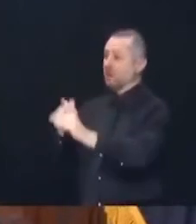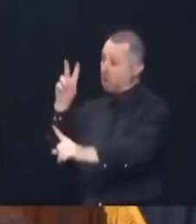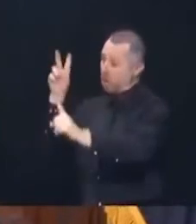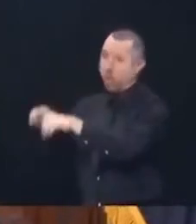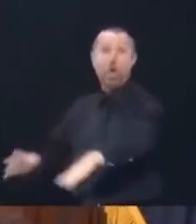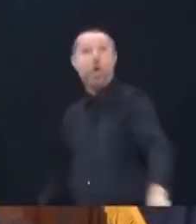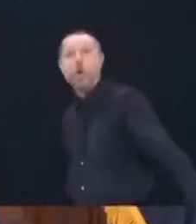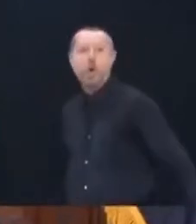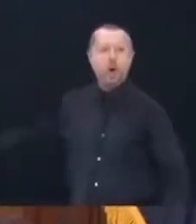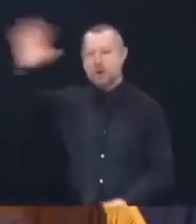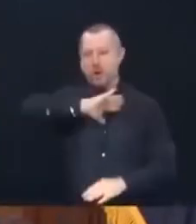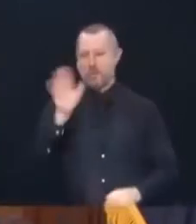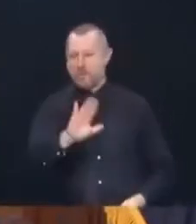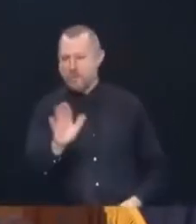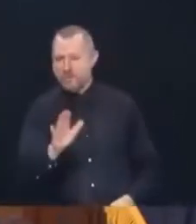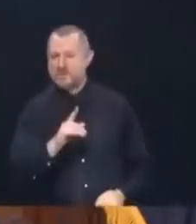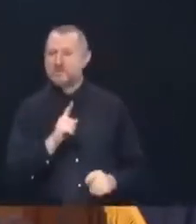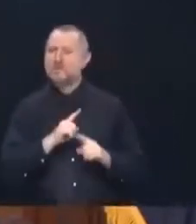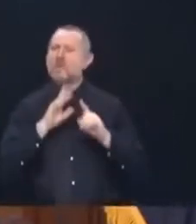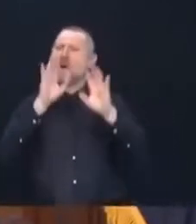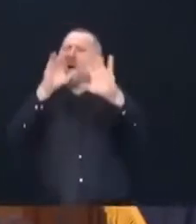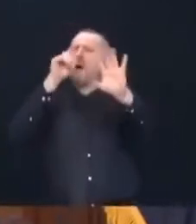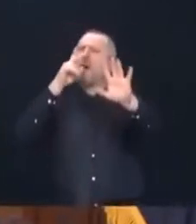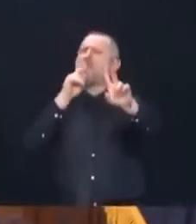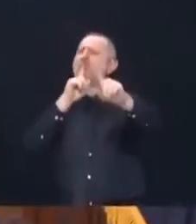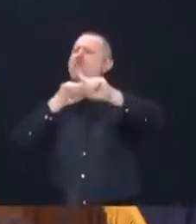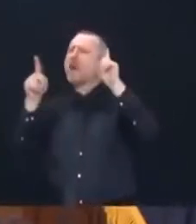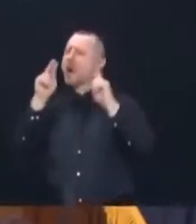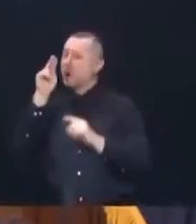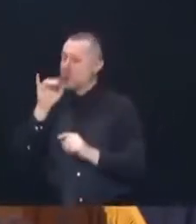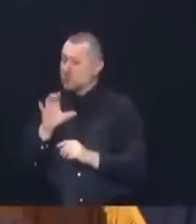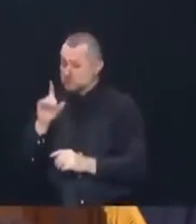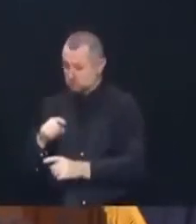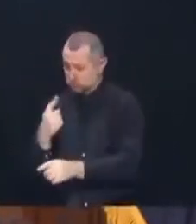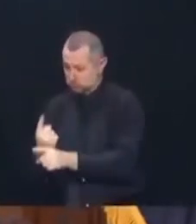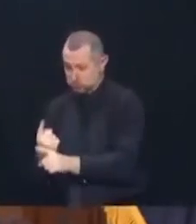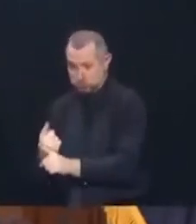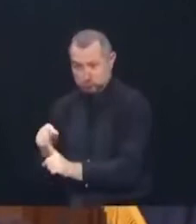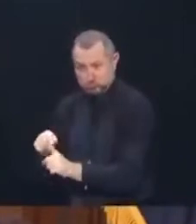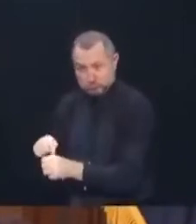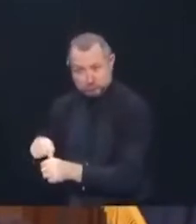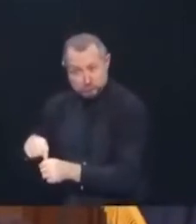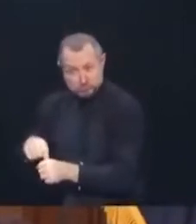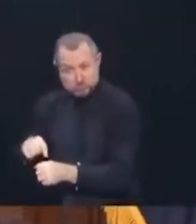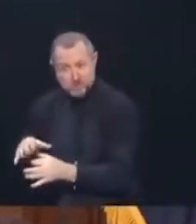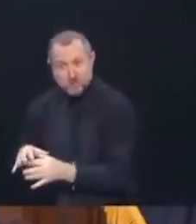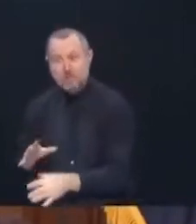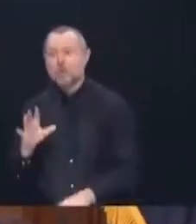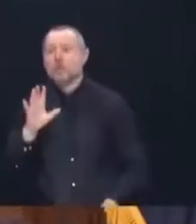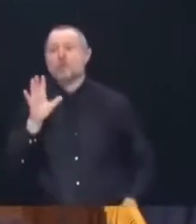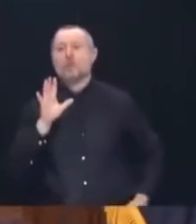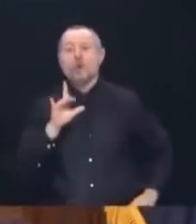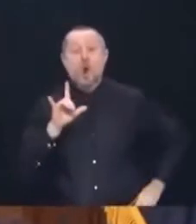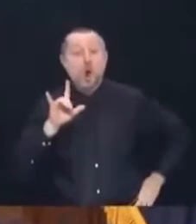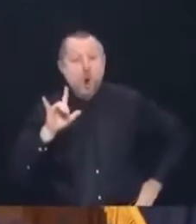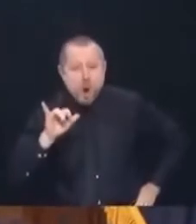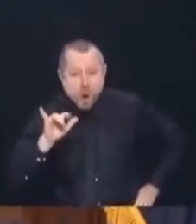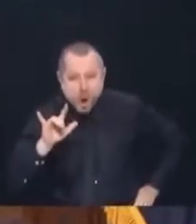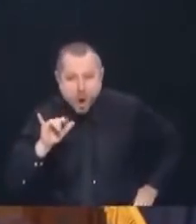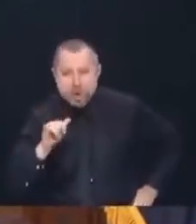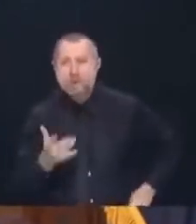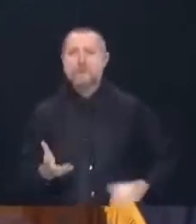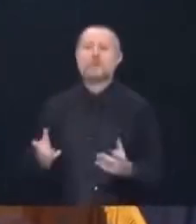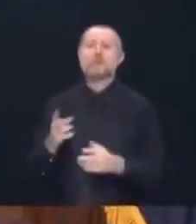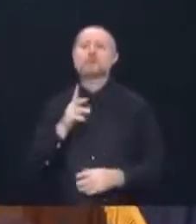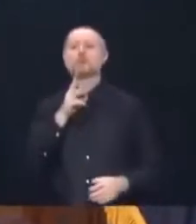region, New York City, with 9 million people on it? Long Island and Westchester would be within the region. So microcluster